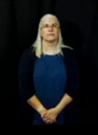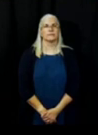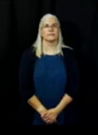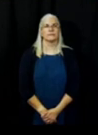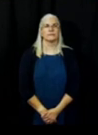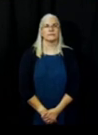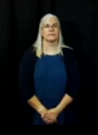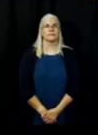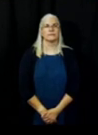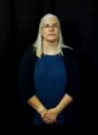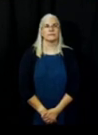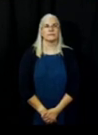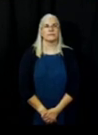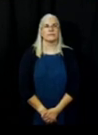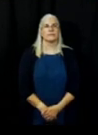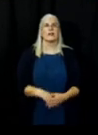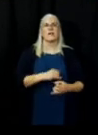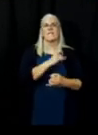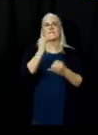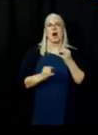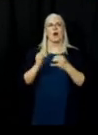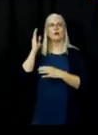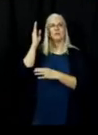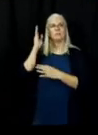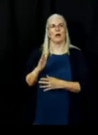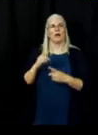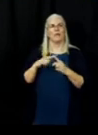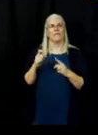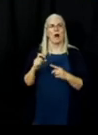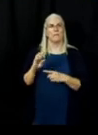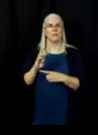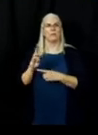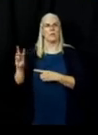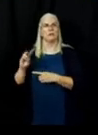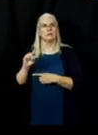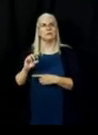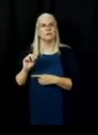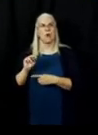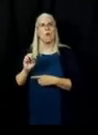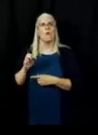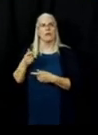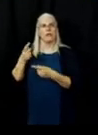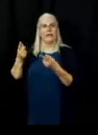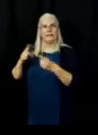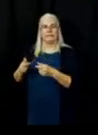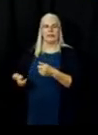Our final speaker from the West Zone, Incident Commander Chief George Wong.